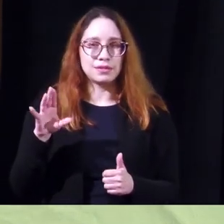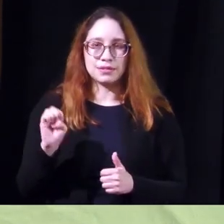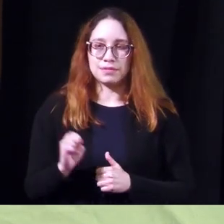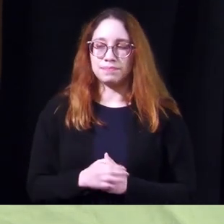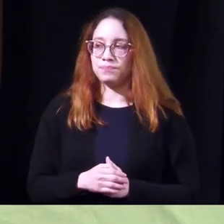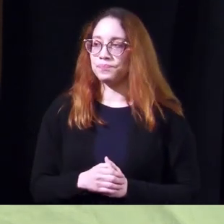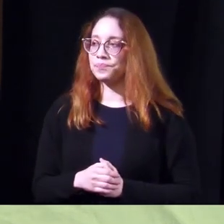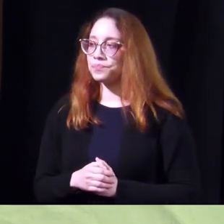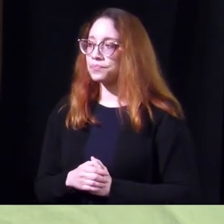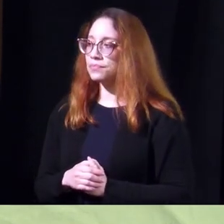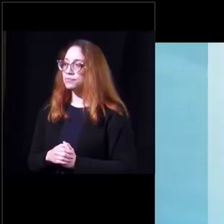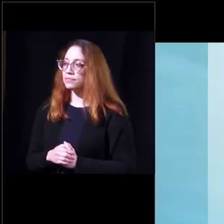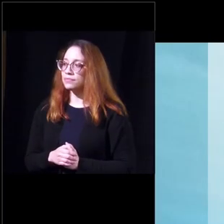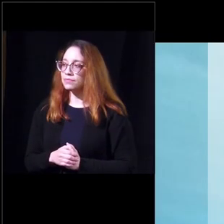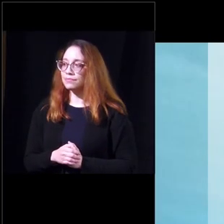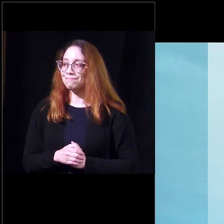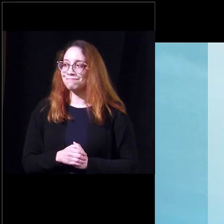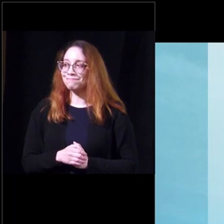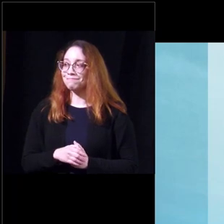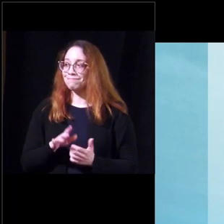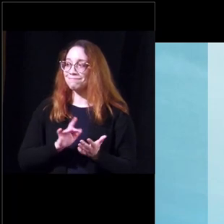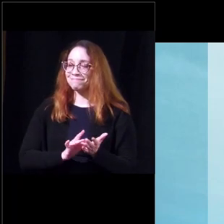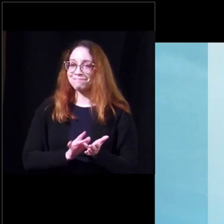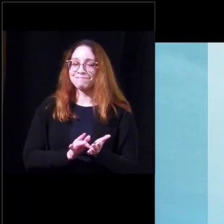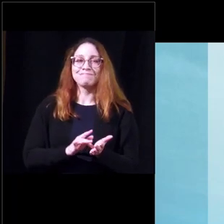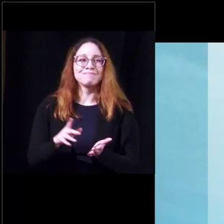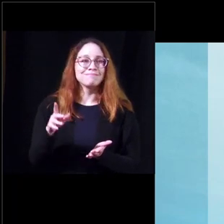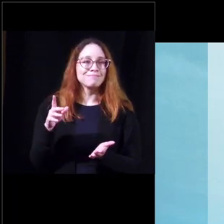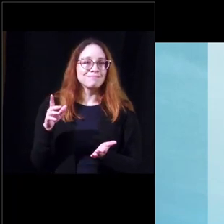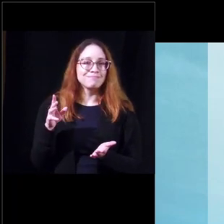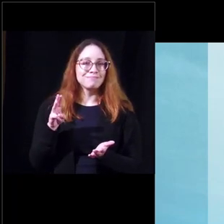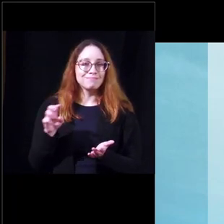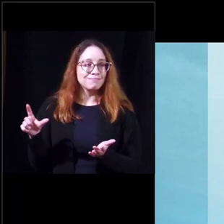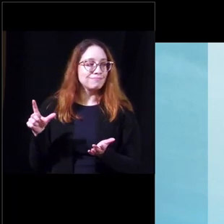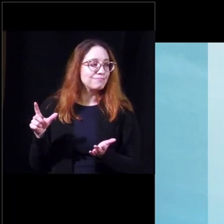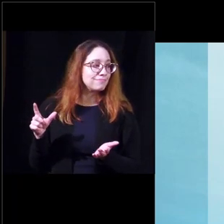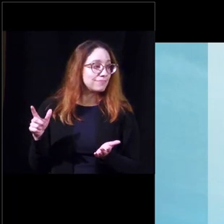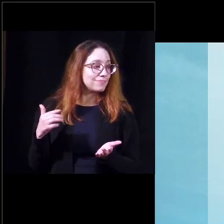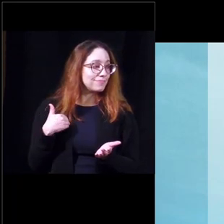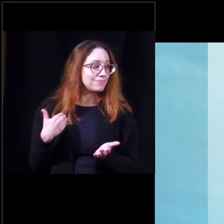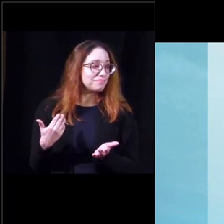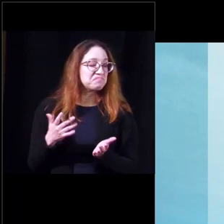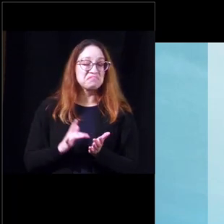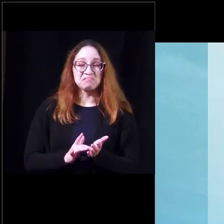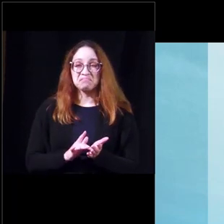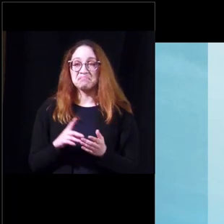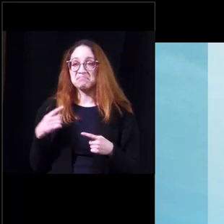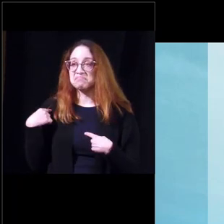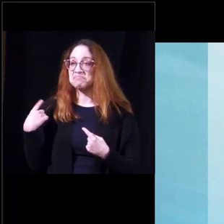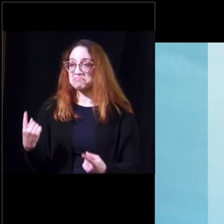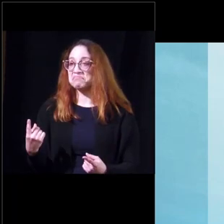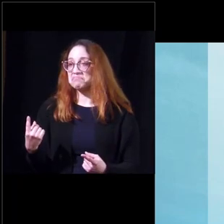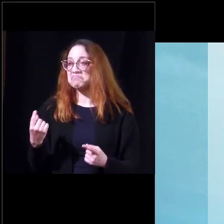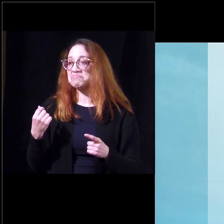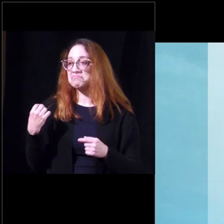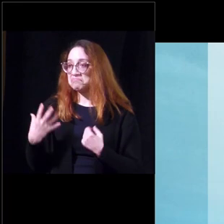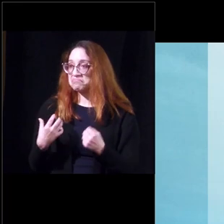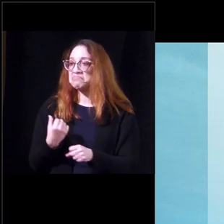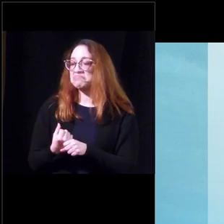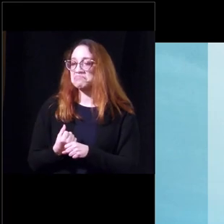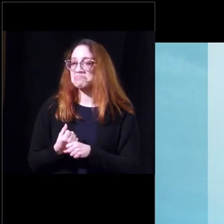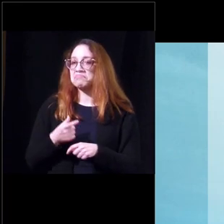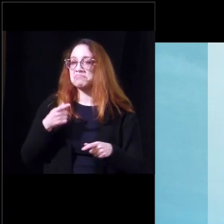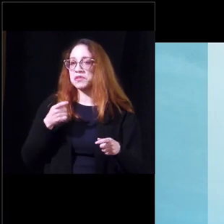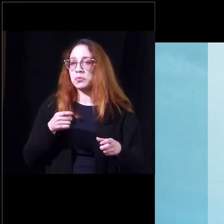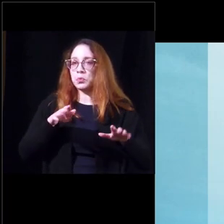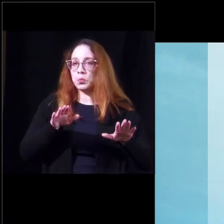uh medications well we have medicines that we have been using for many many years to calm